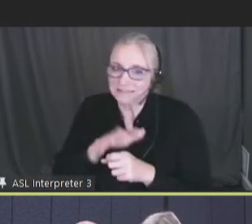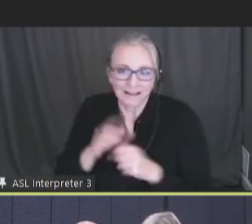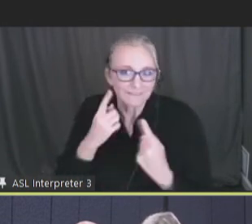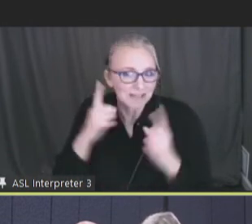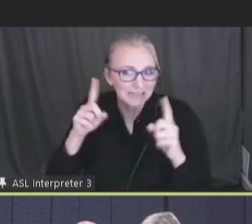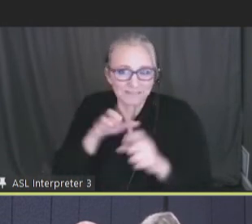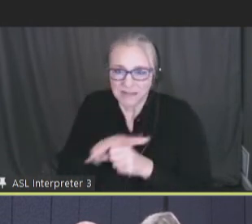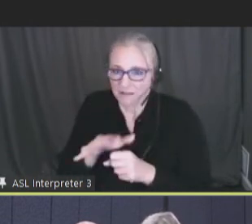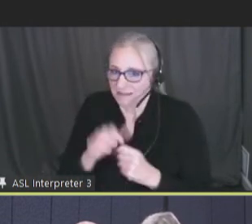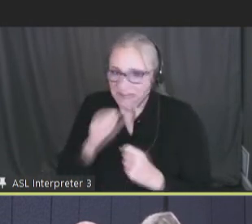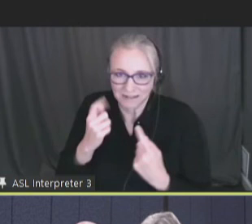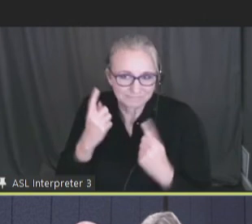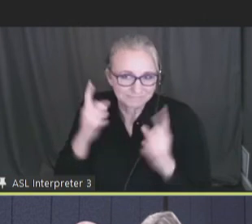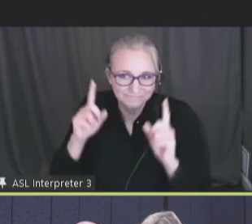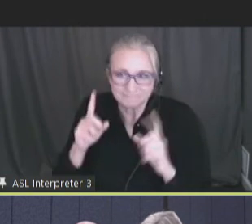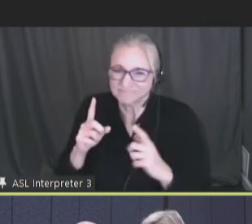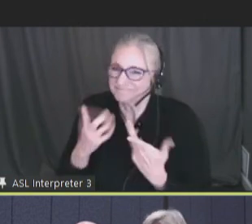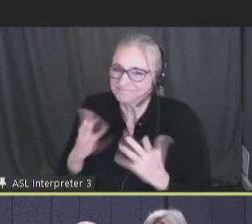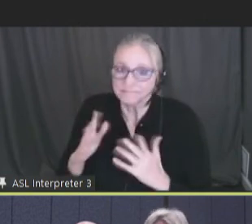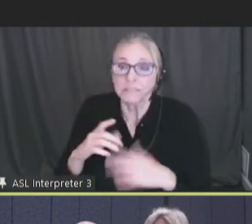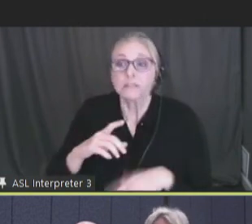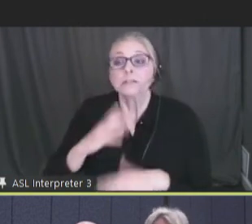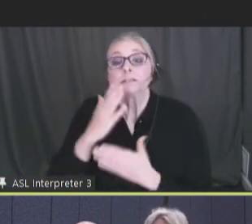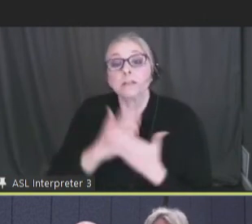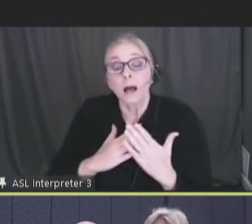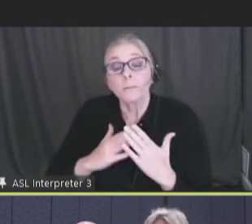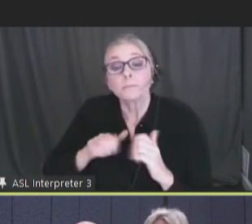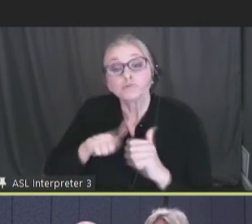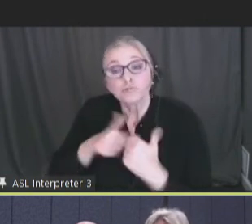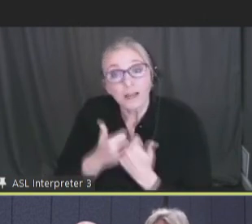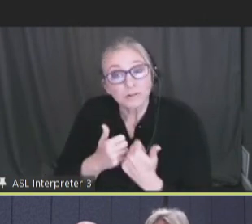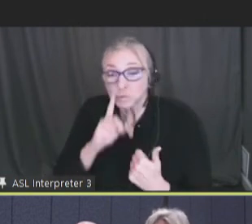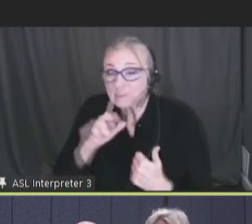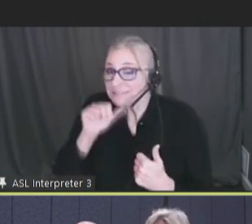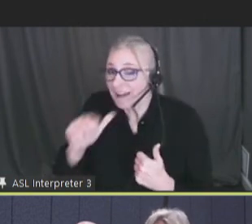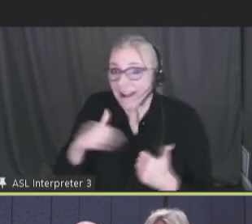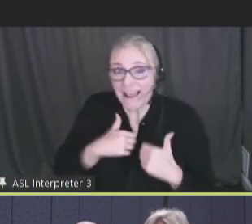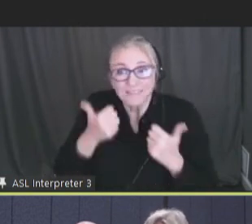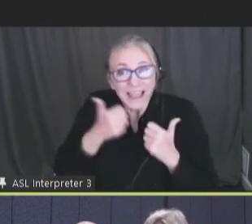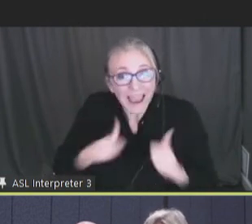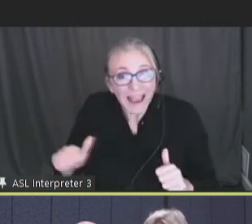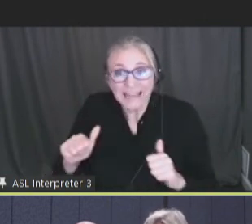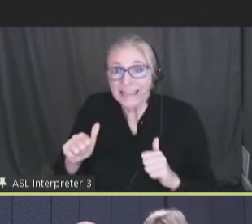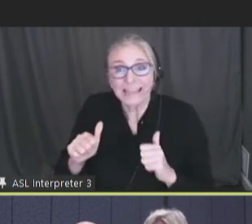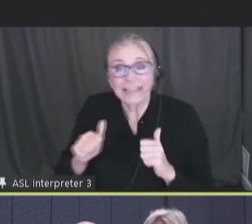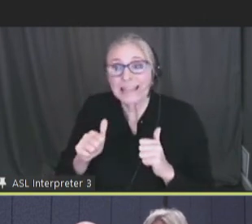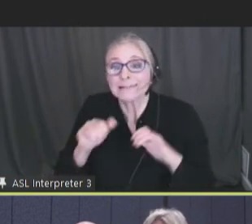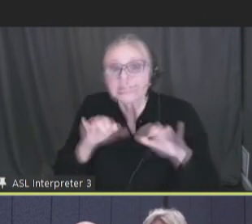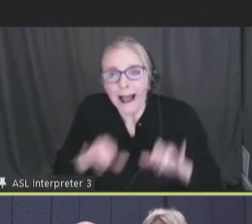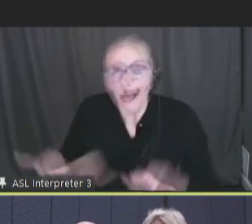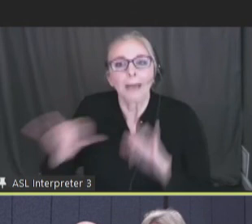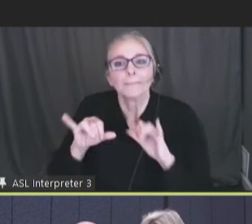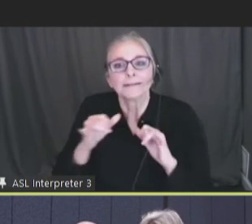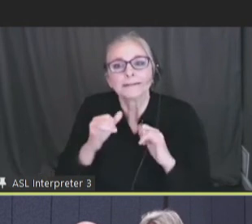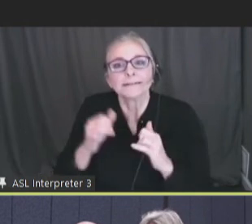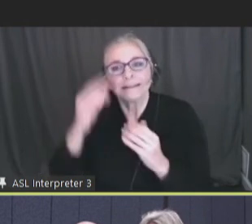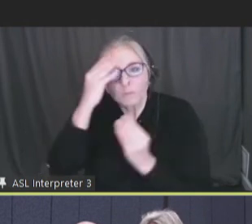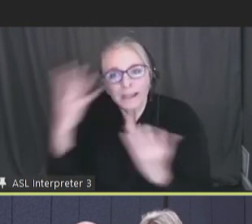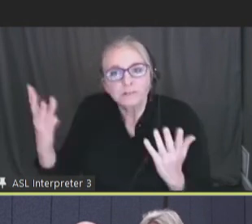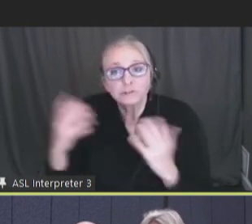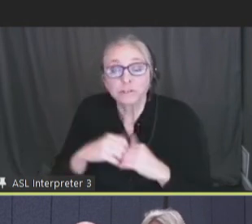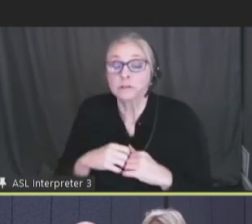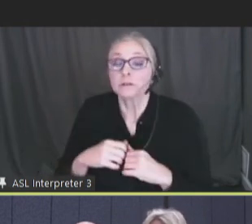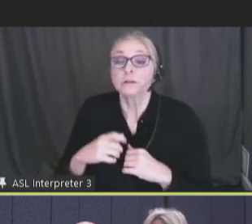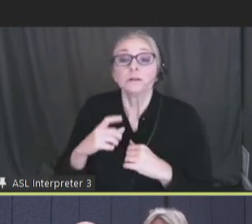some of the challenges that we faced is that we really didn't have any denominator data. And when we looked